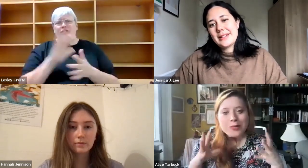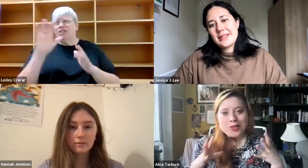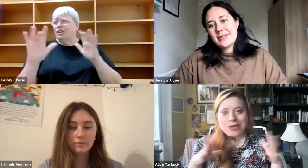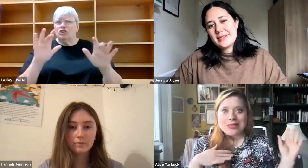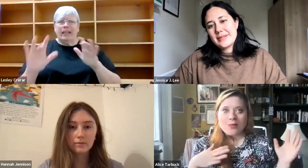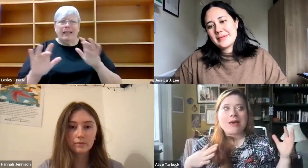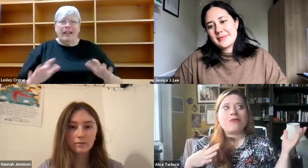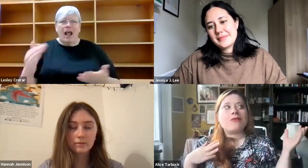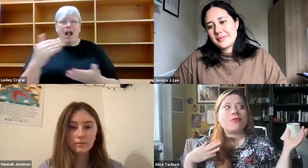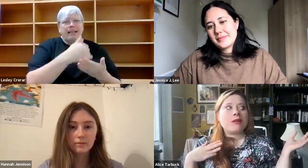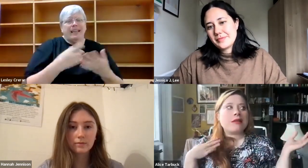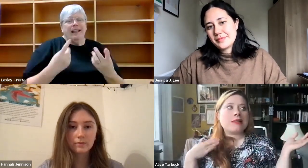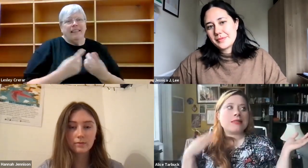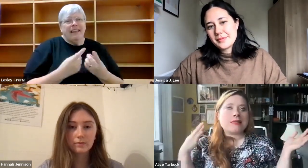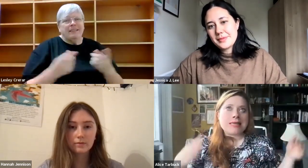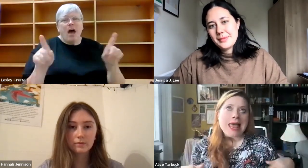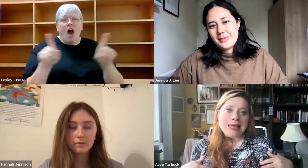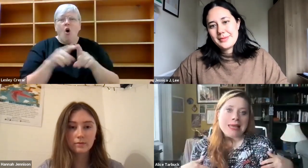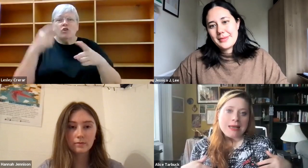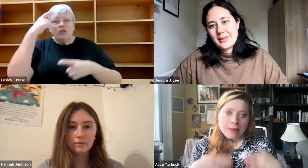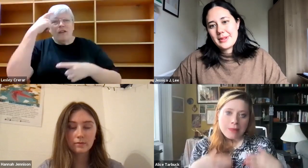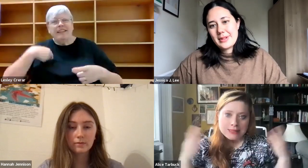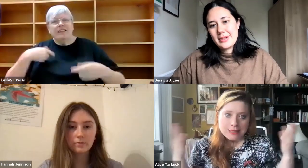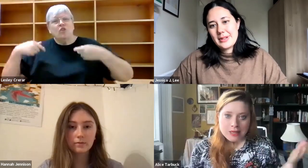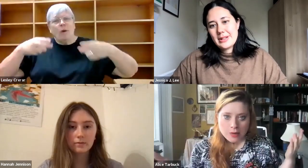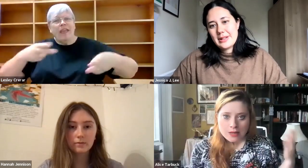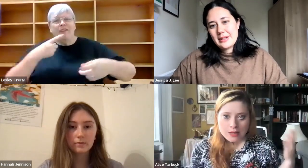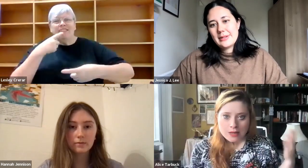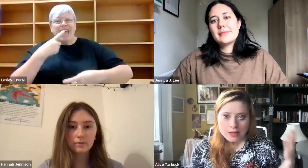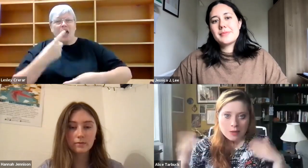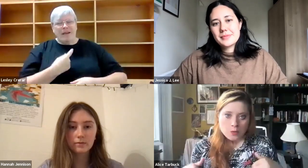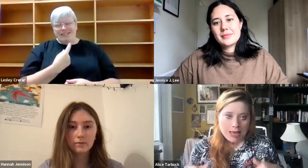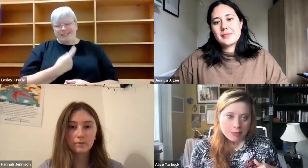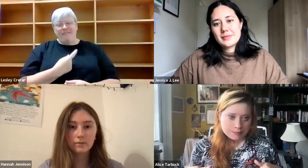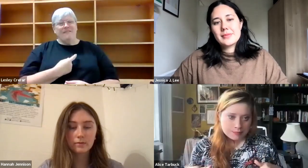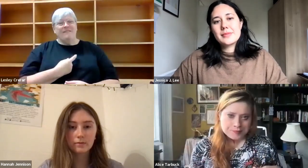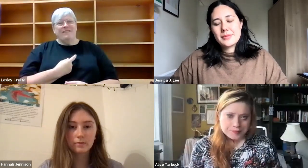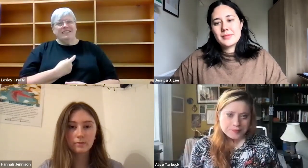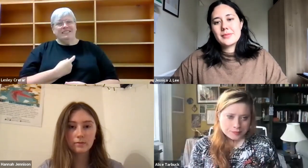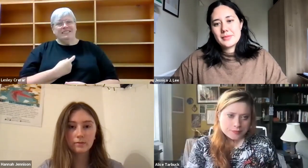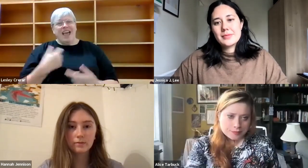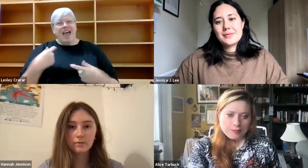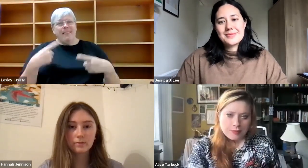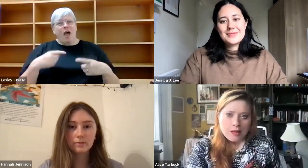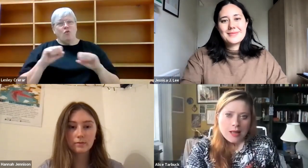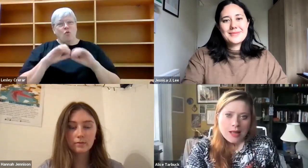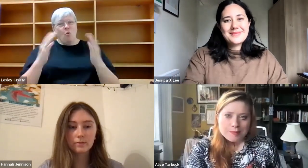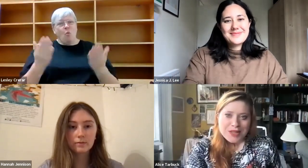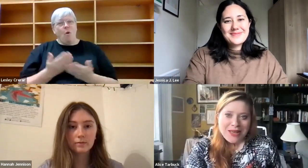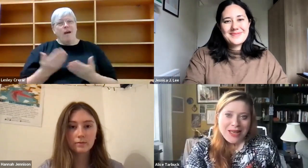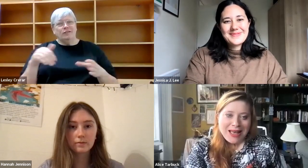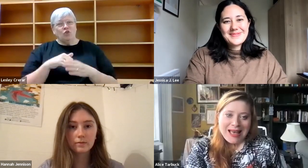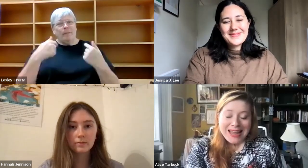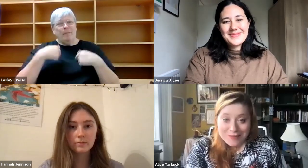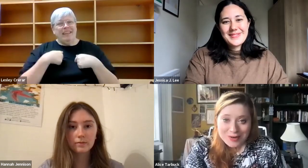But I also think it's a way of telling myself into the world and letting the world come into where I am. Um,